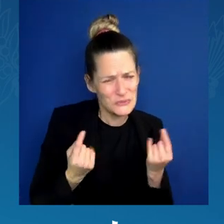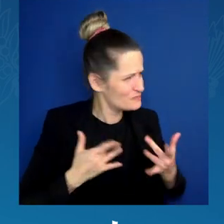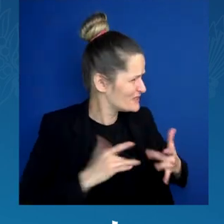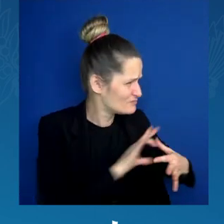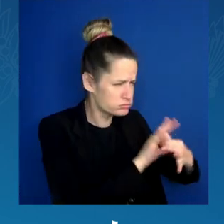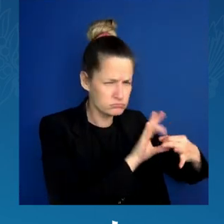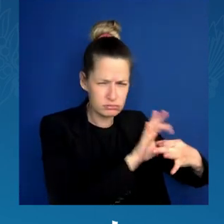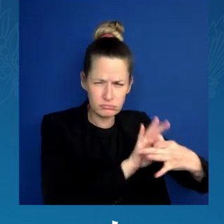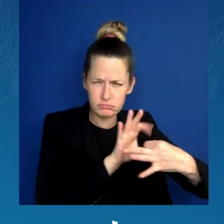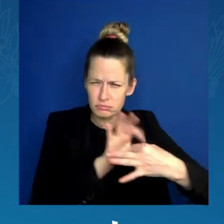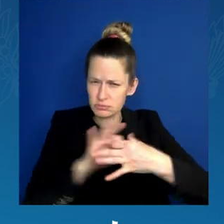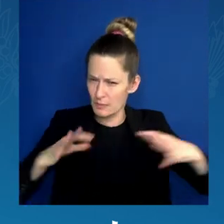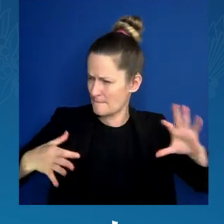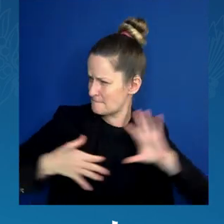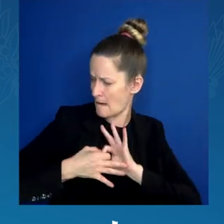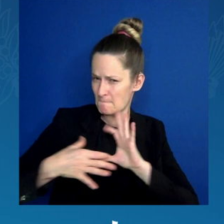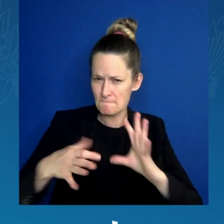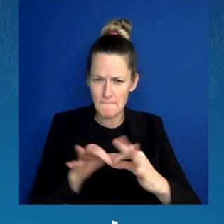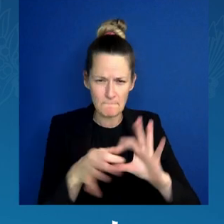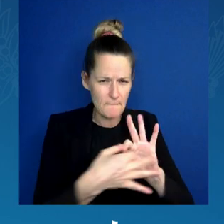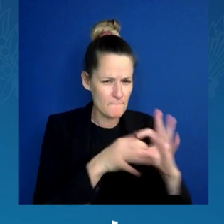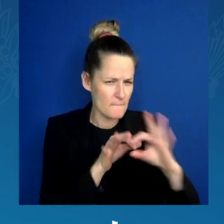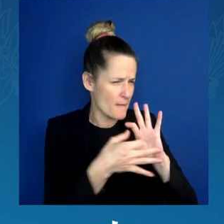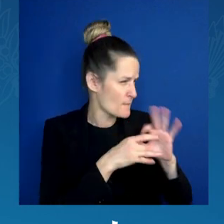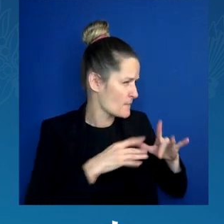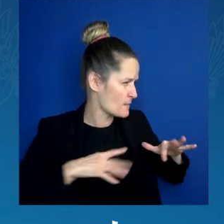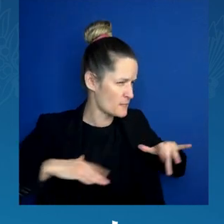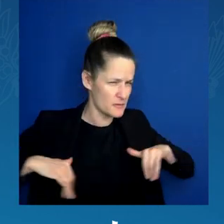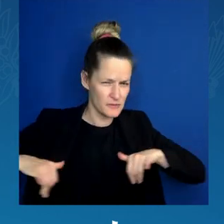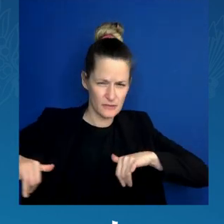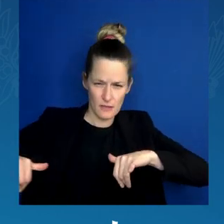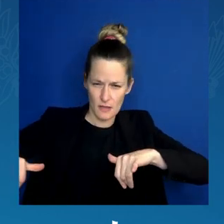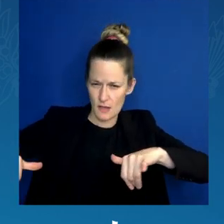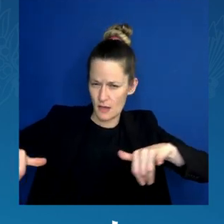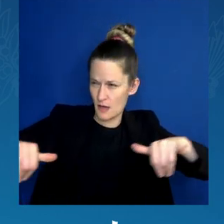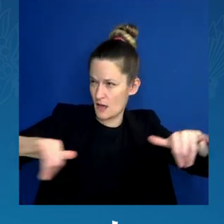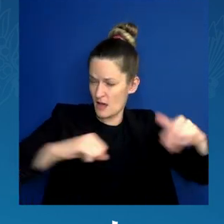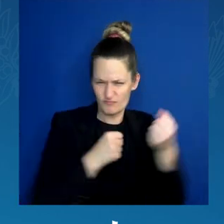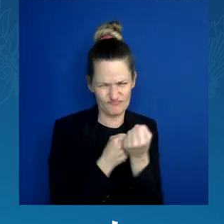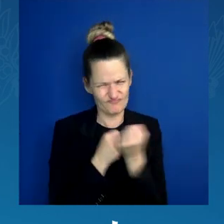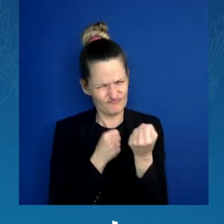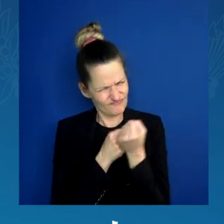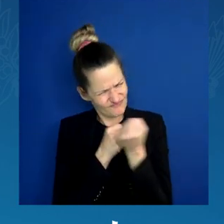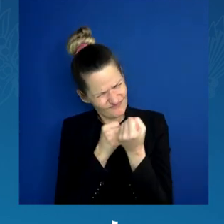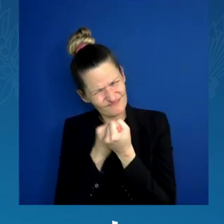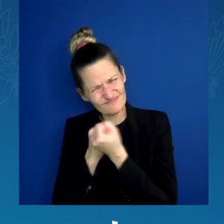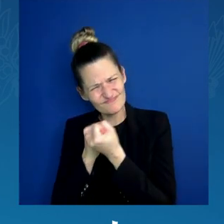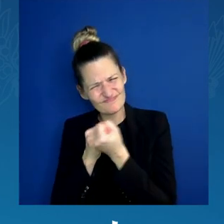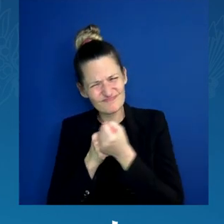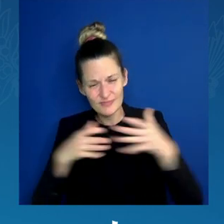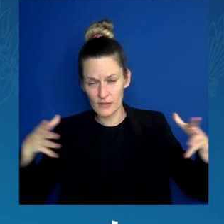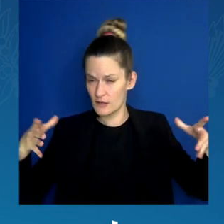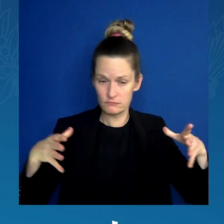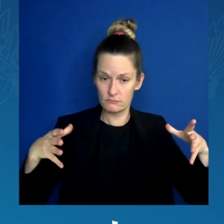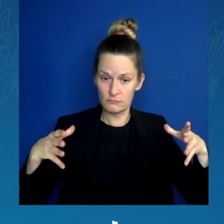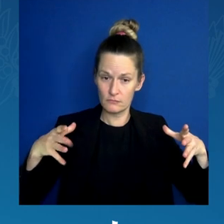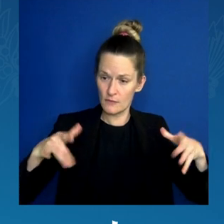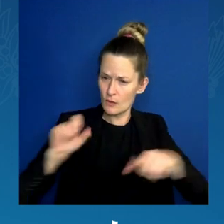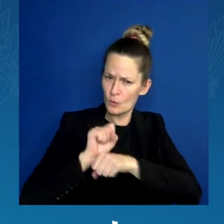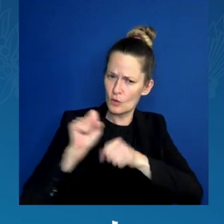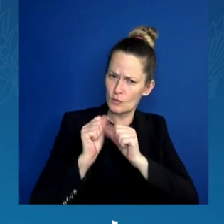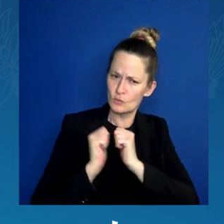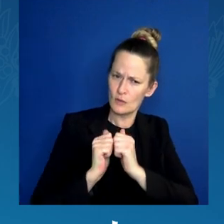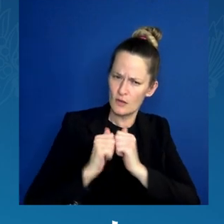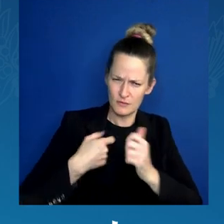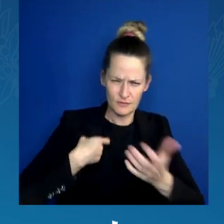how to bring folks together on that basis to help us see what we have in common. And so as we move